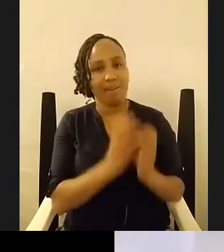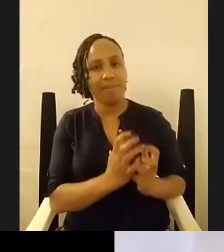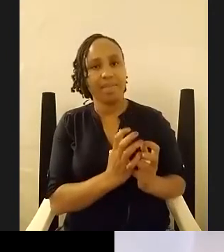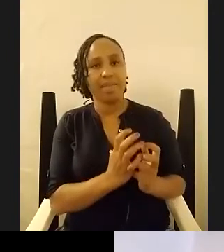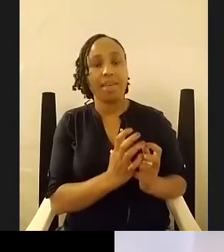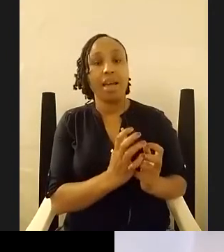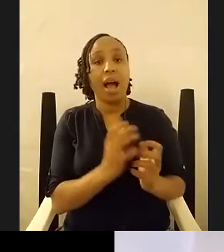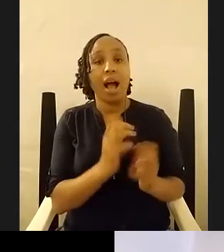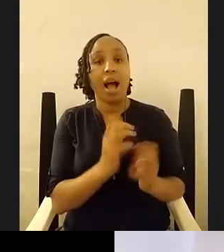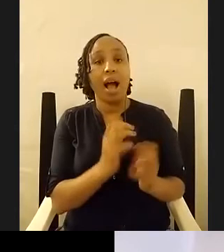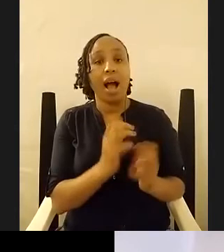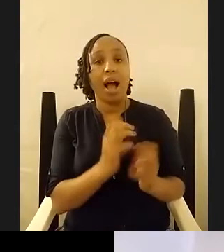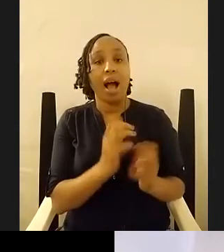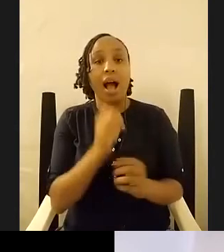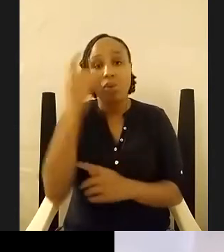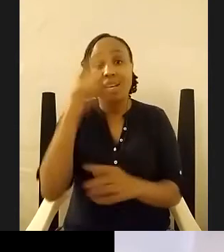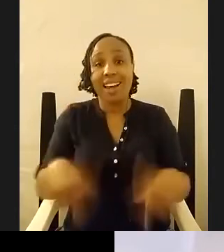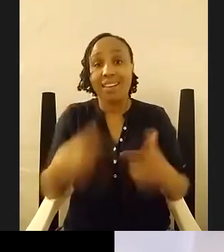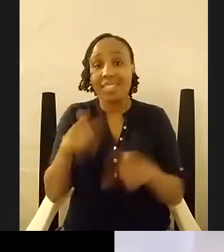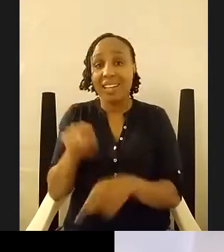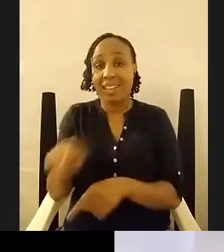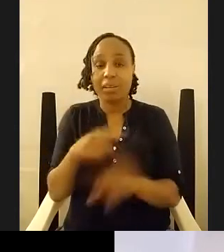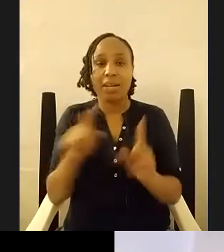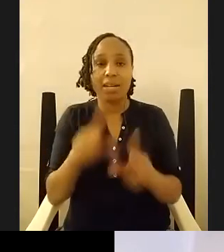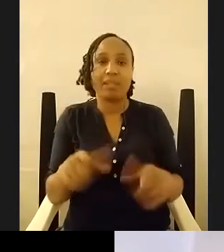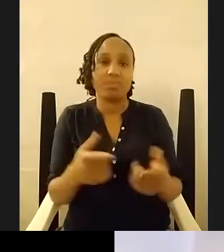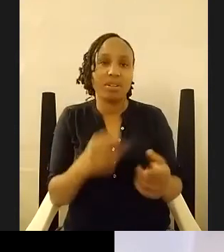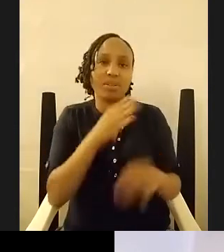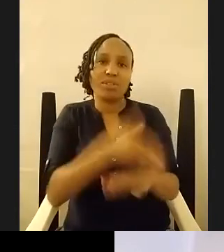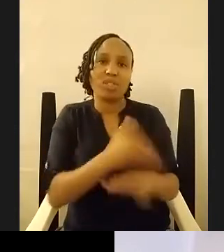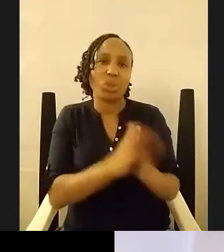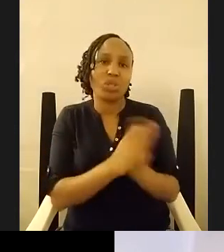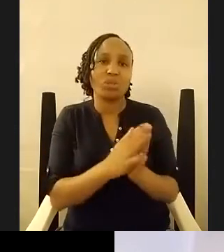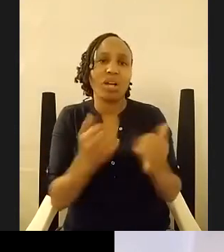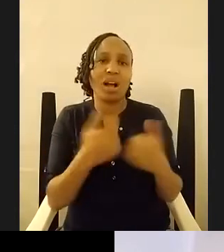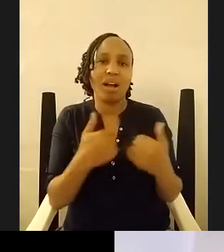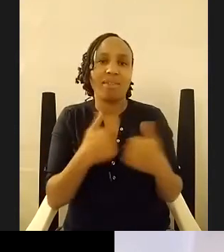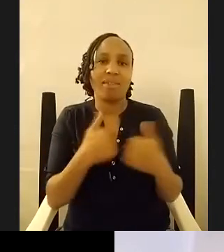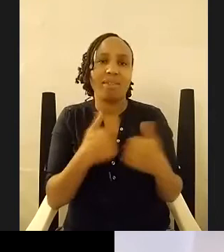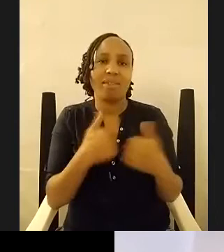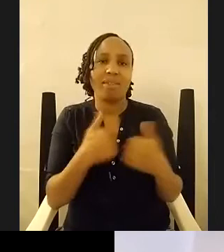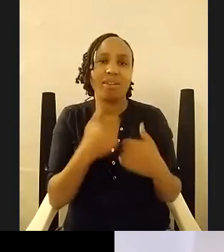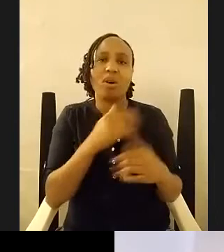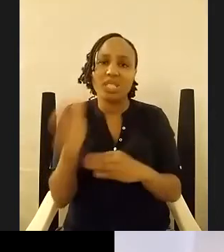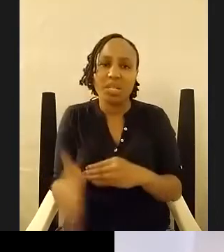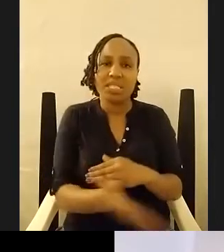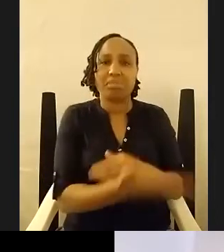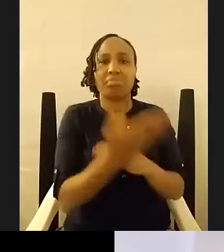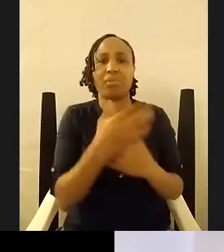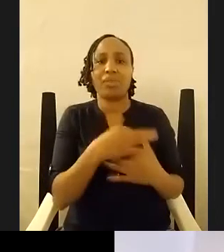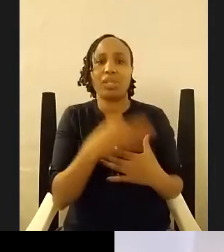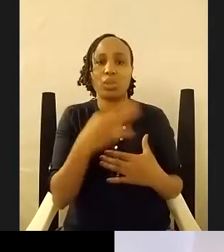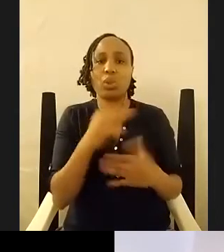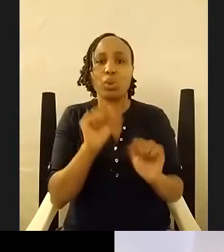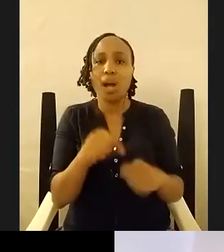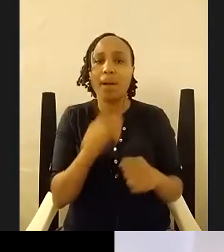fiction can be like that where you have continuous long nights of the soul and you can describe them at infinite time and you can be lyrical and wonderful descriptive about